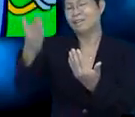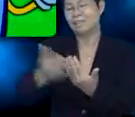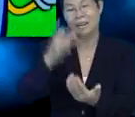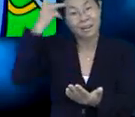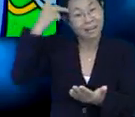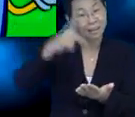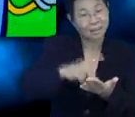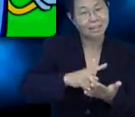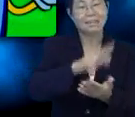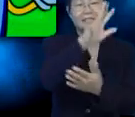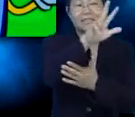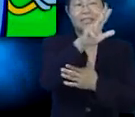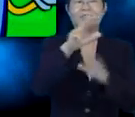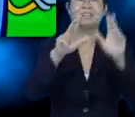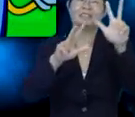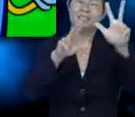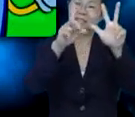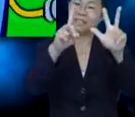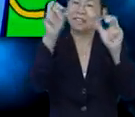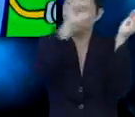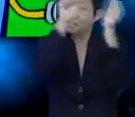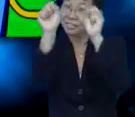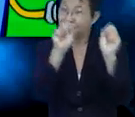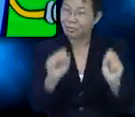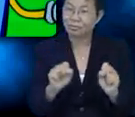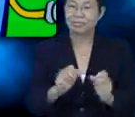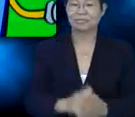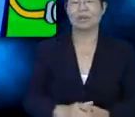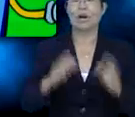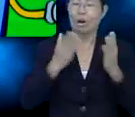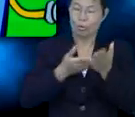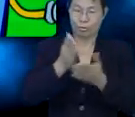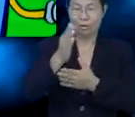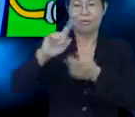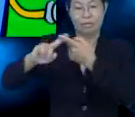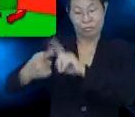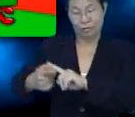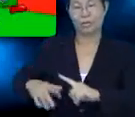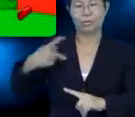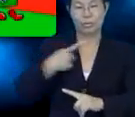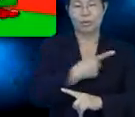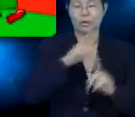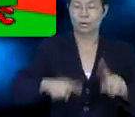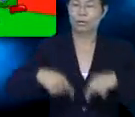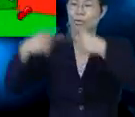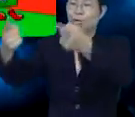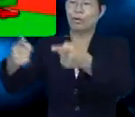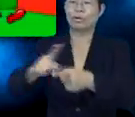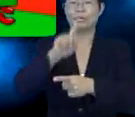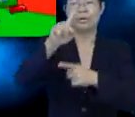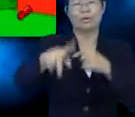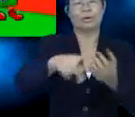you can now easily identify three-dimensional shapes. All right, friends.